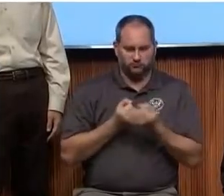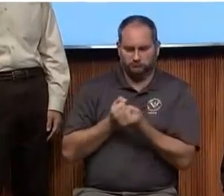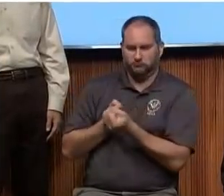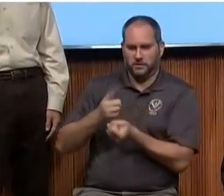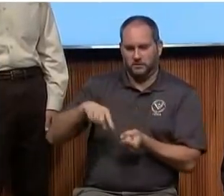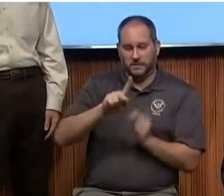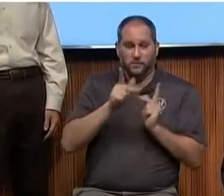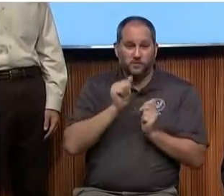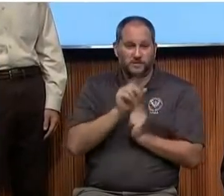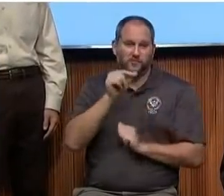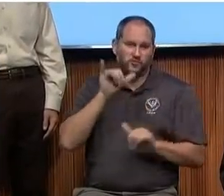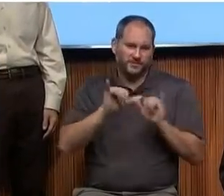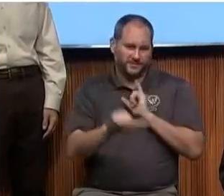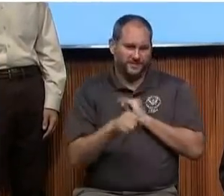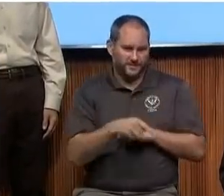there.